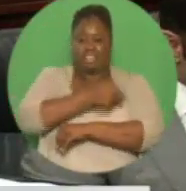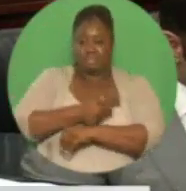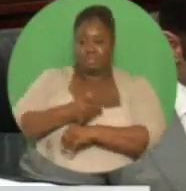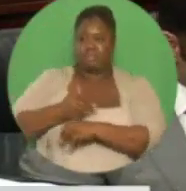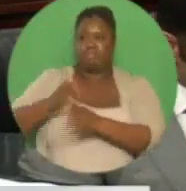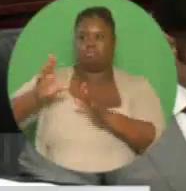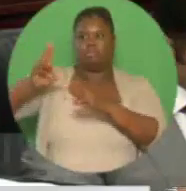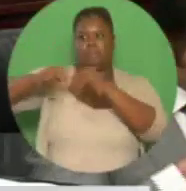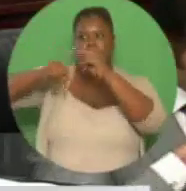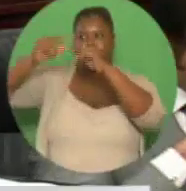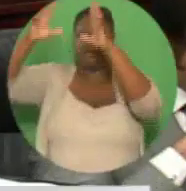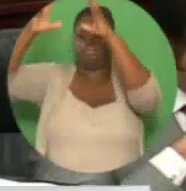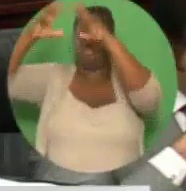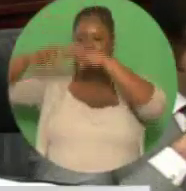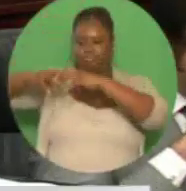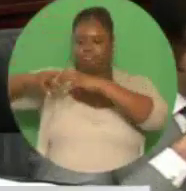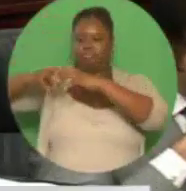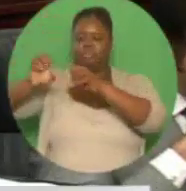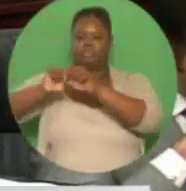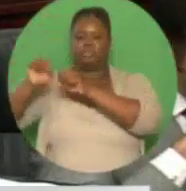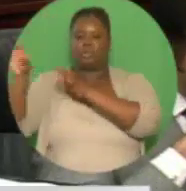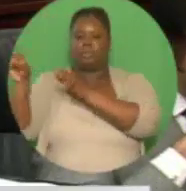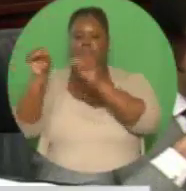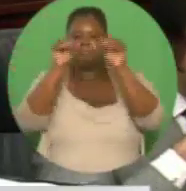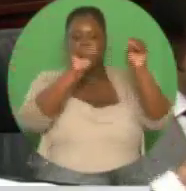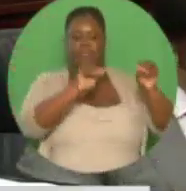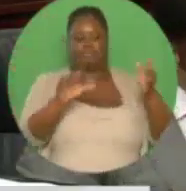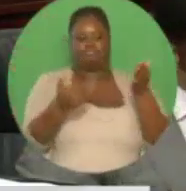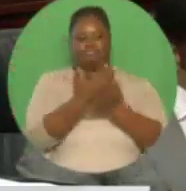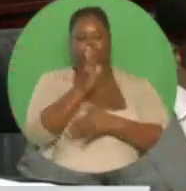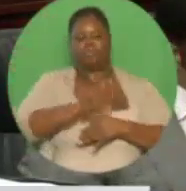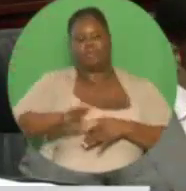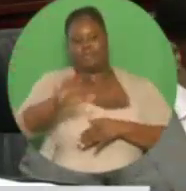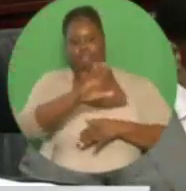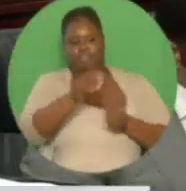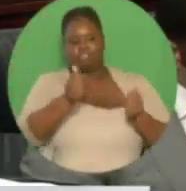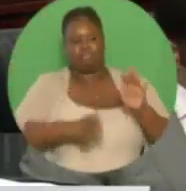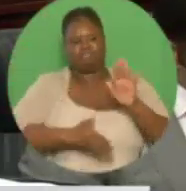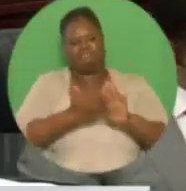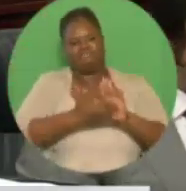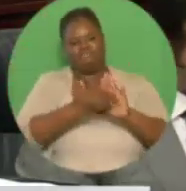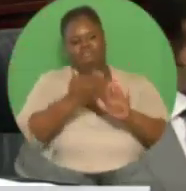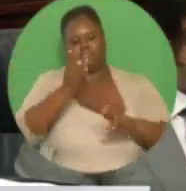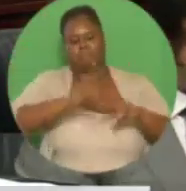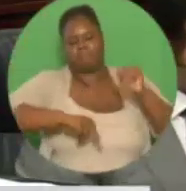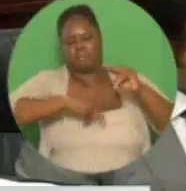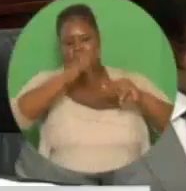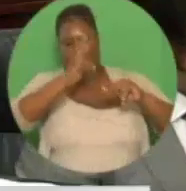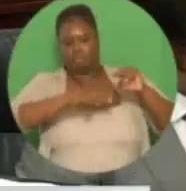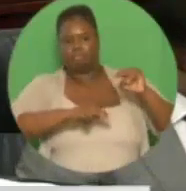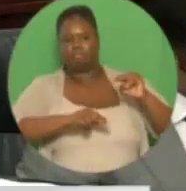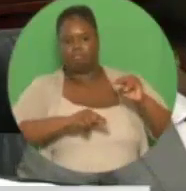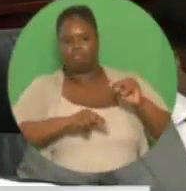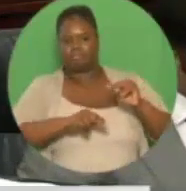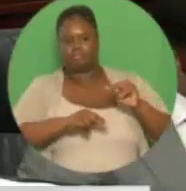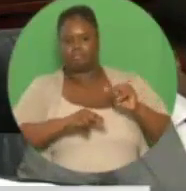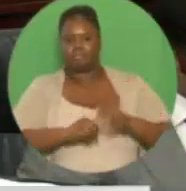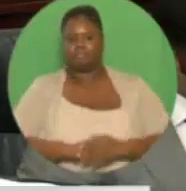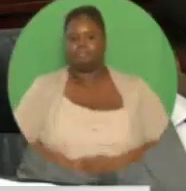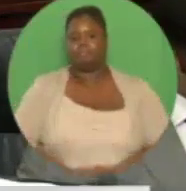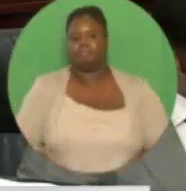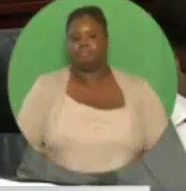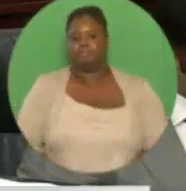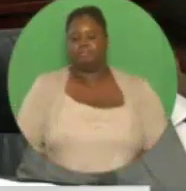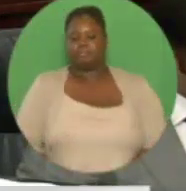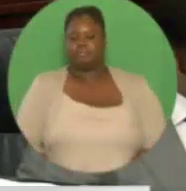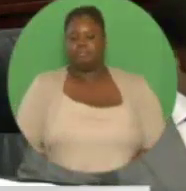on August 21, 2018. While the Central Block was not severely impacted, Madam Speaker, I wish to assure this